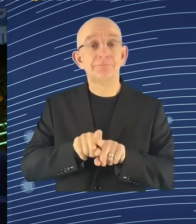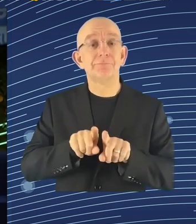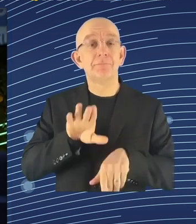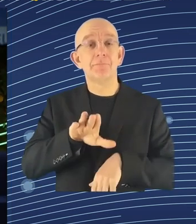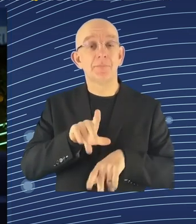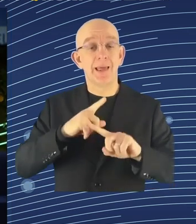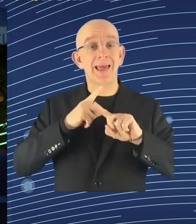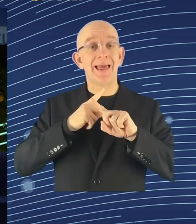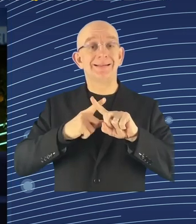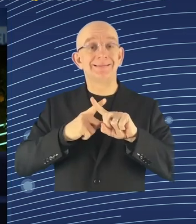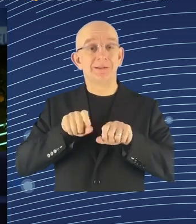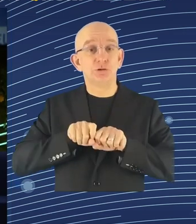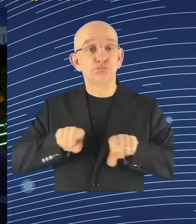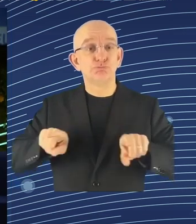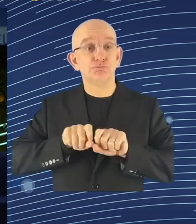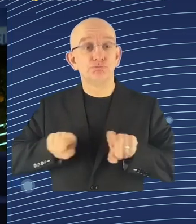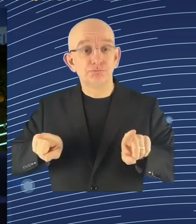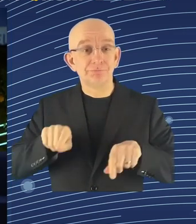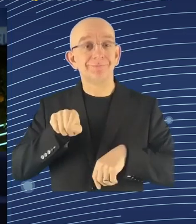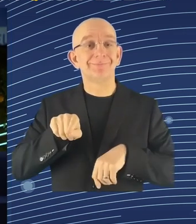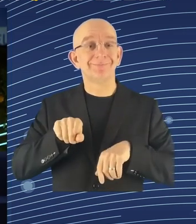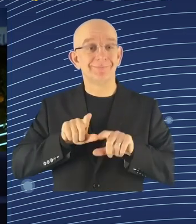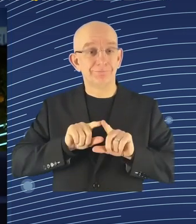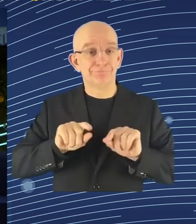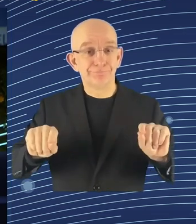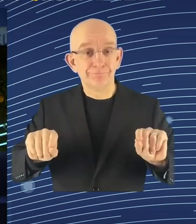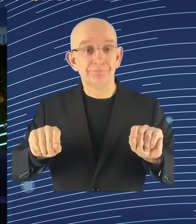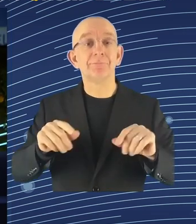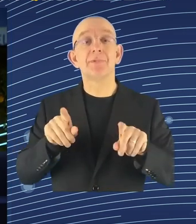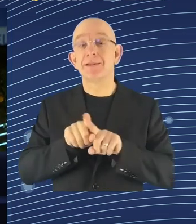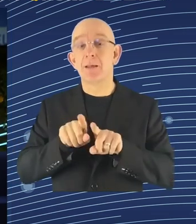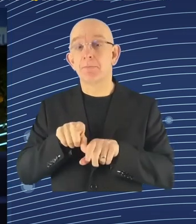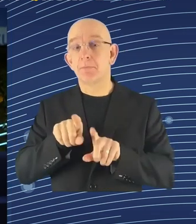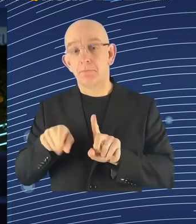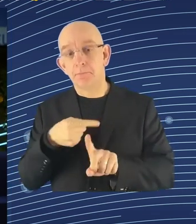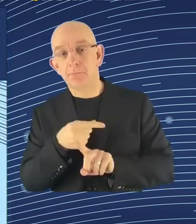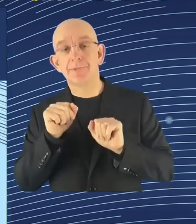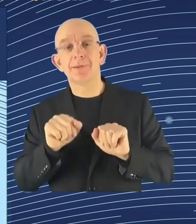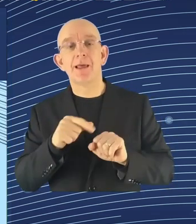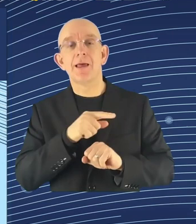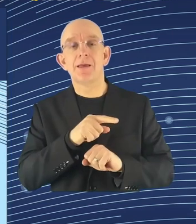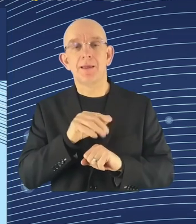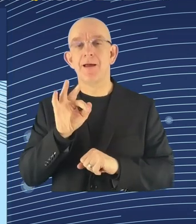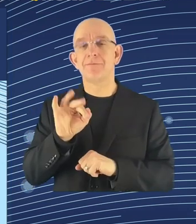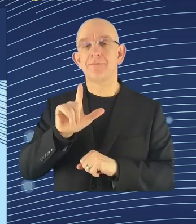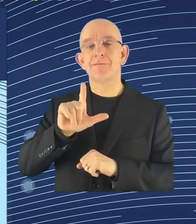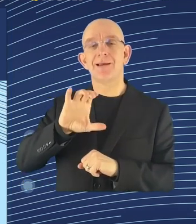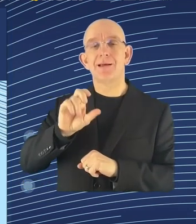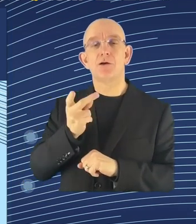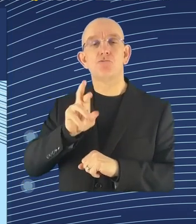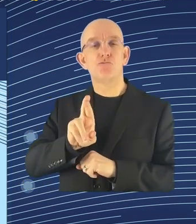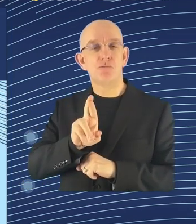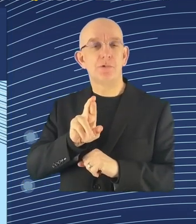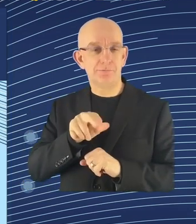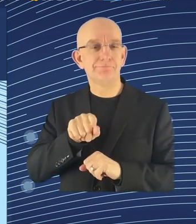French, and German will be available, as well as international sign language, and a fellow typist will provide subtitles. Please